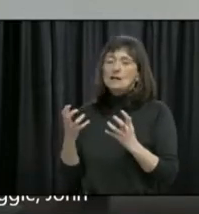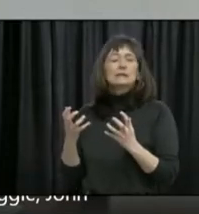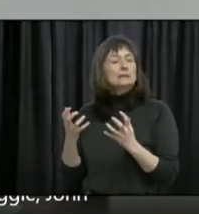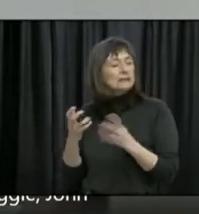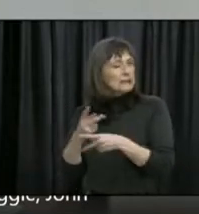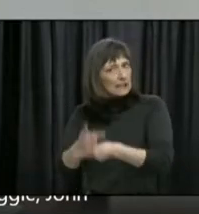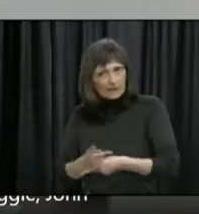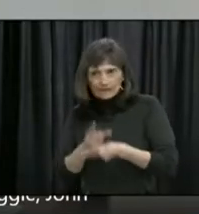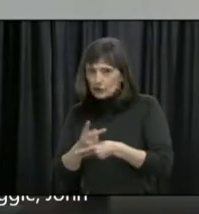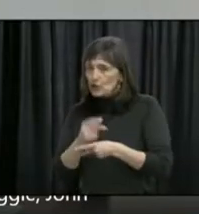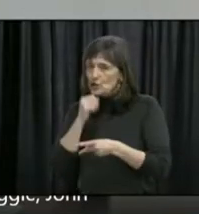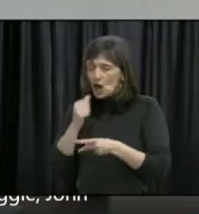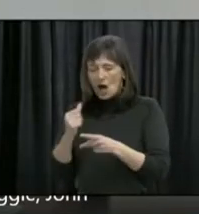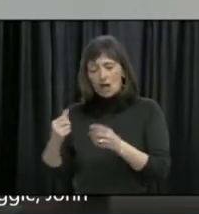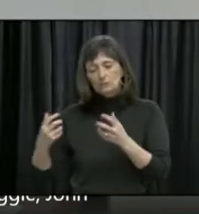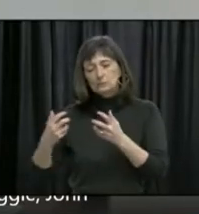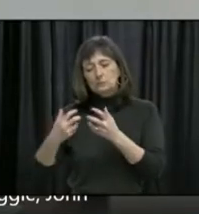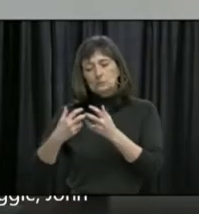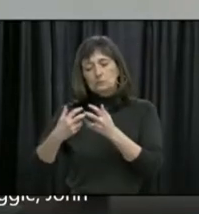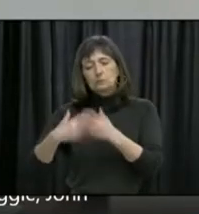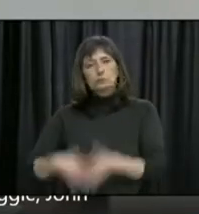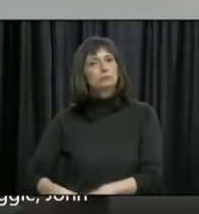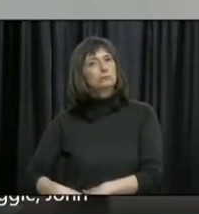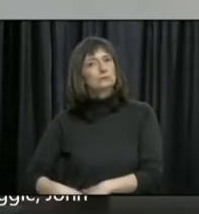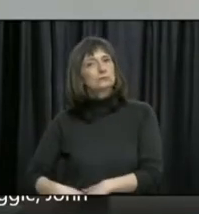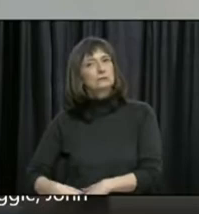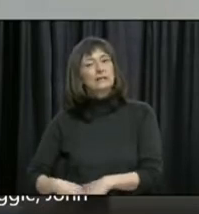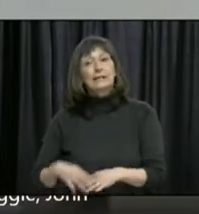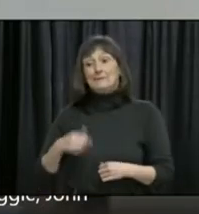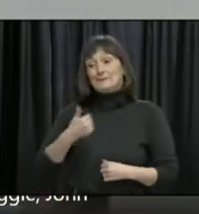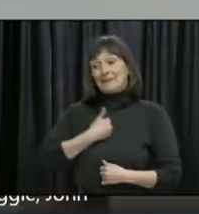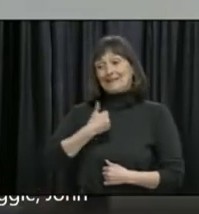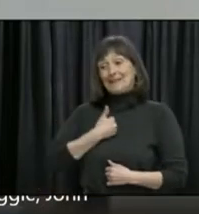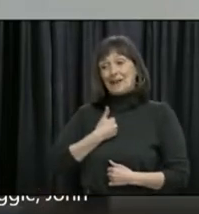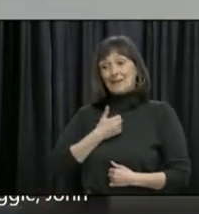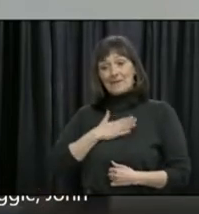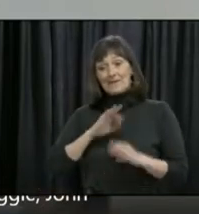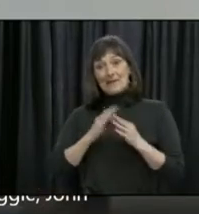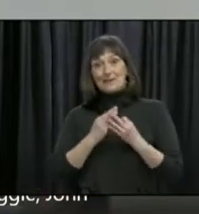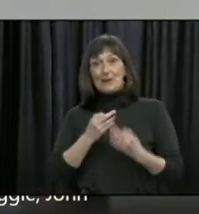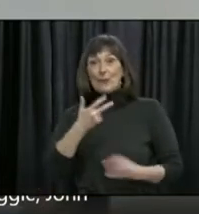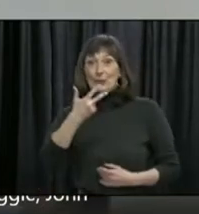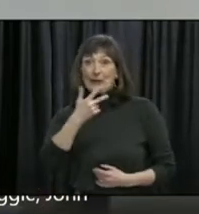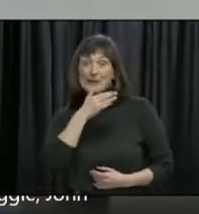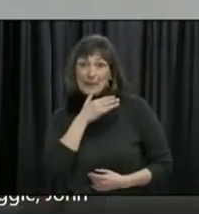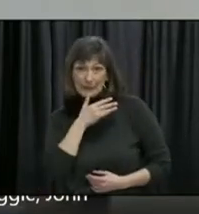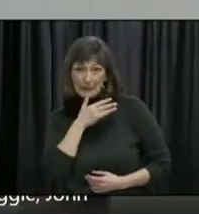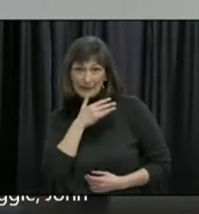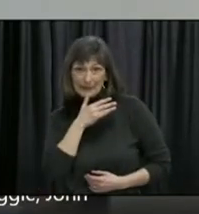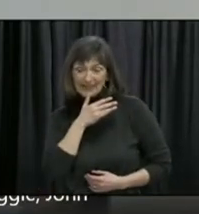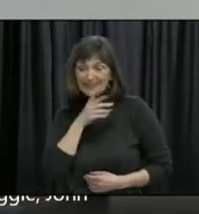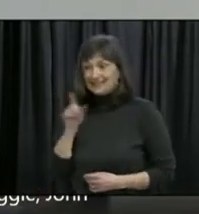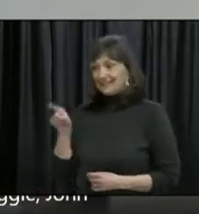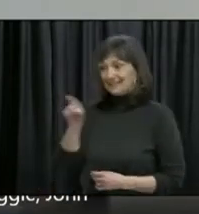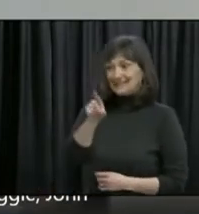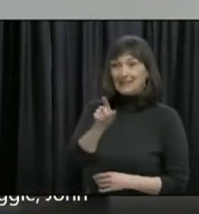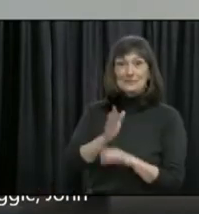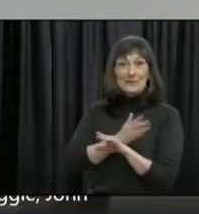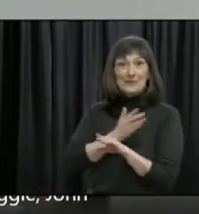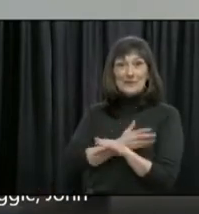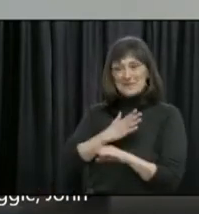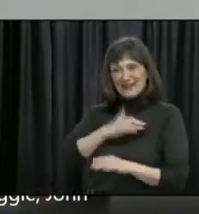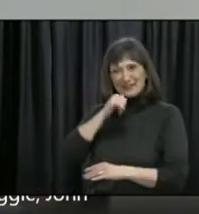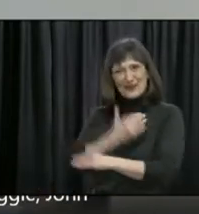In terms of my own family, I have three mothers in the family who were once daughters, and they're scattered across the country